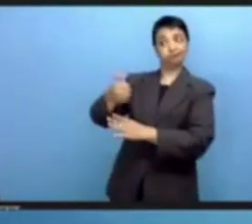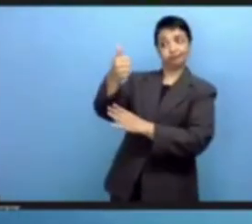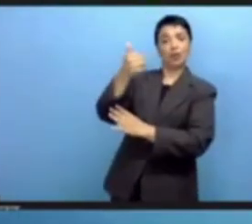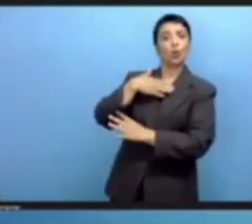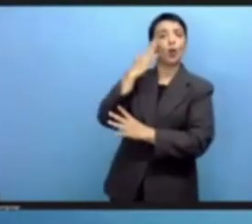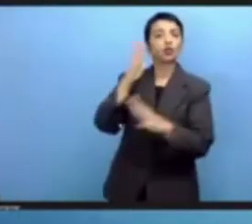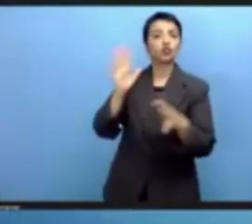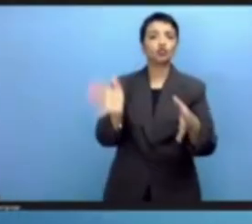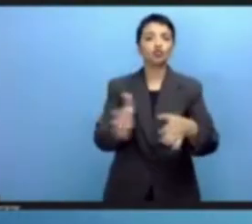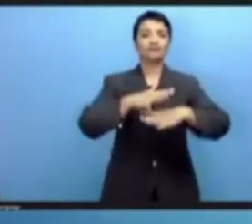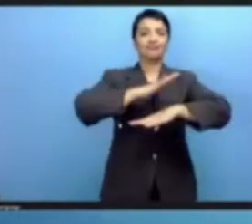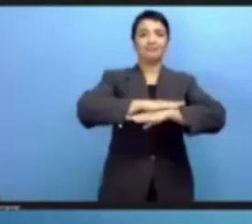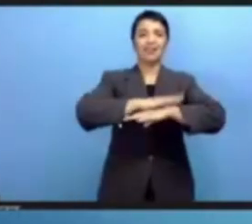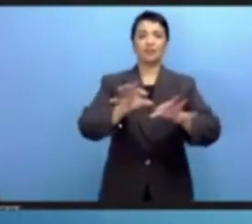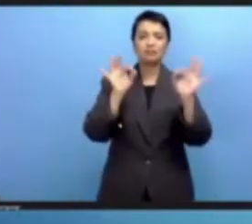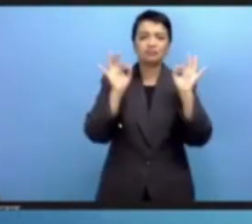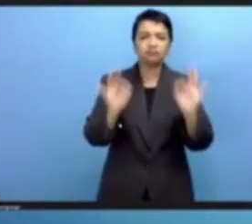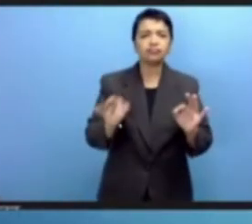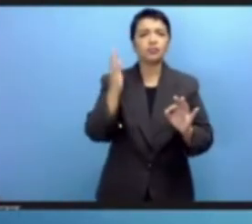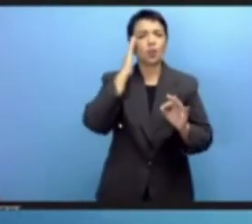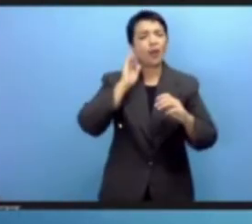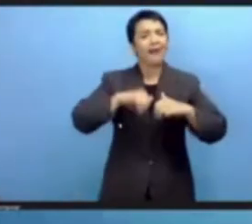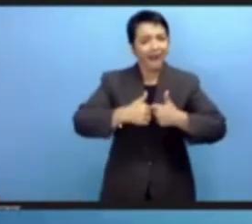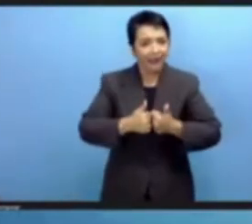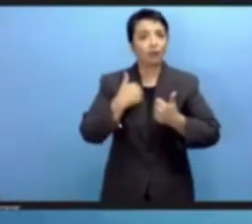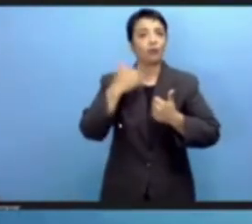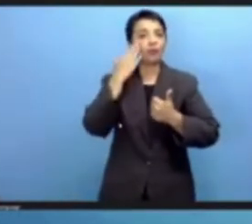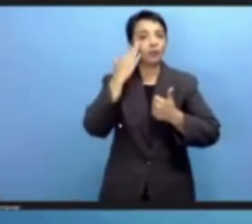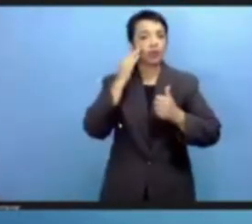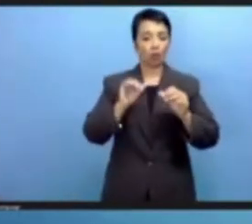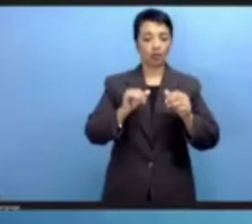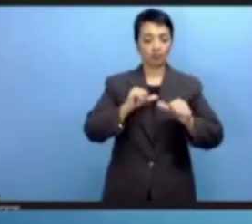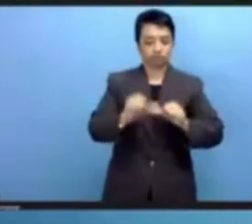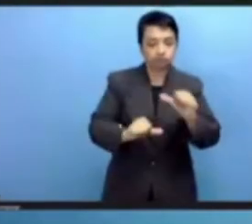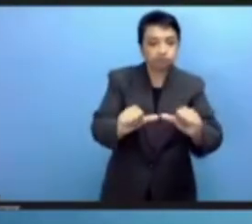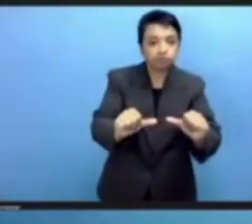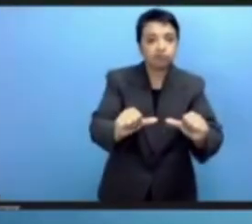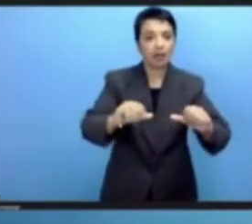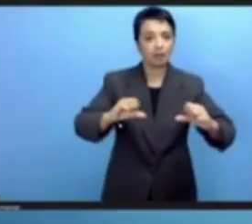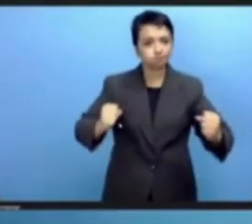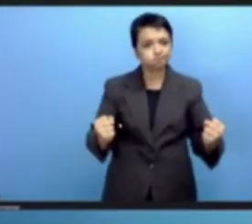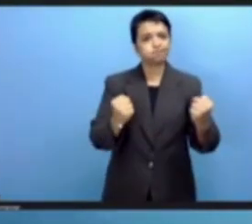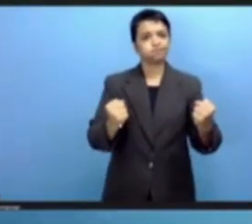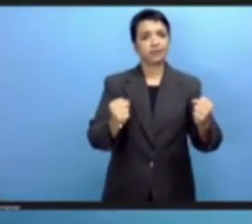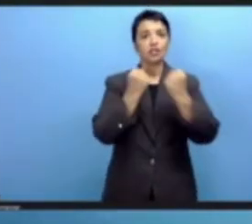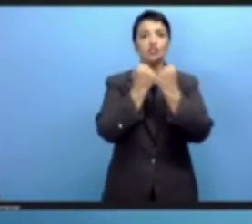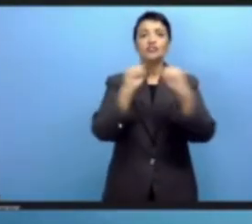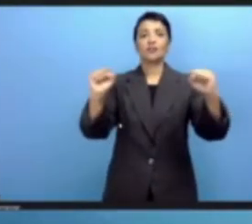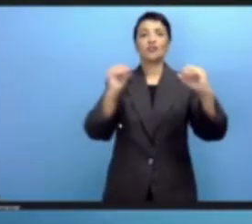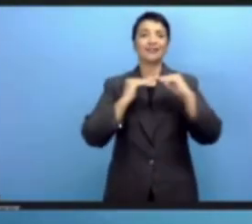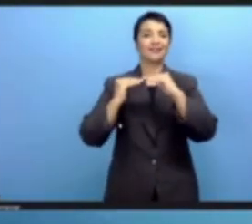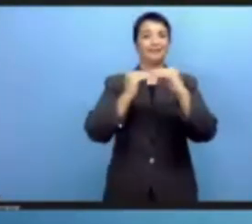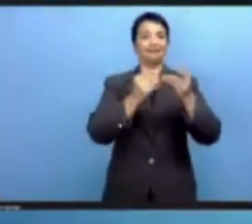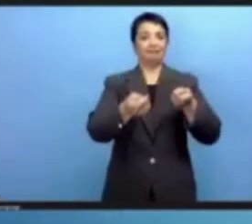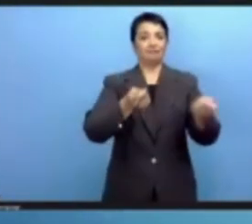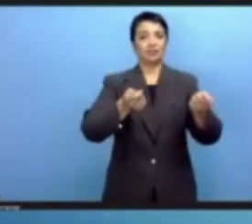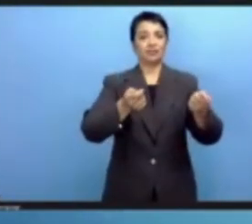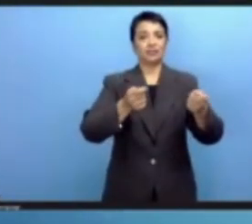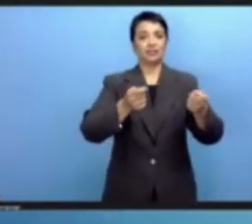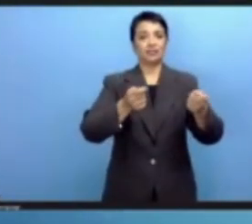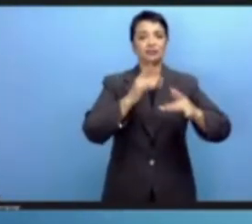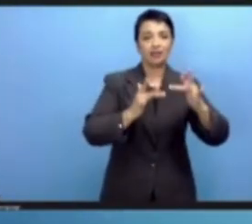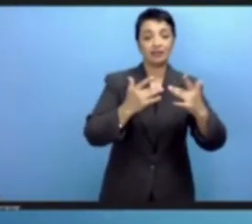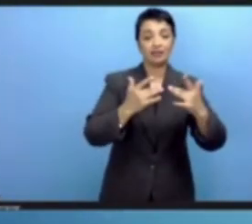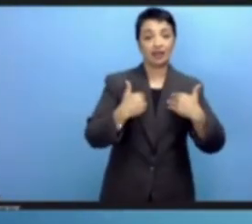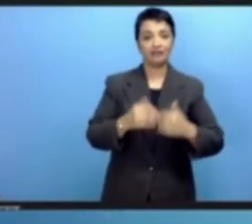identifying viable ways to shape, sustain and strengthen generally democratic governance processes. One second point